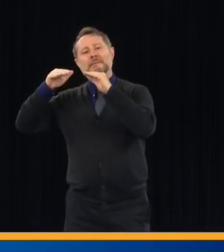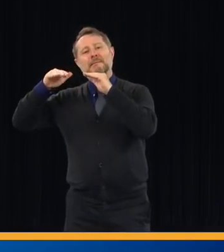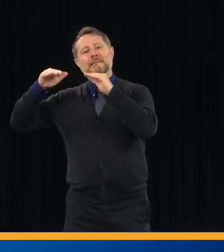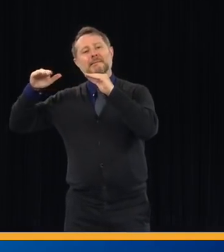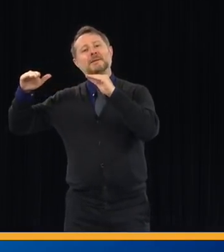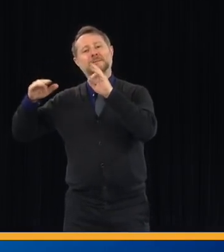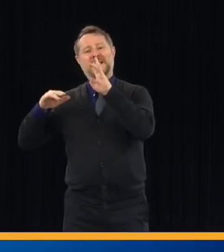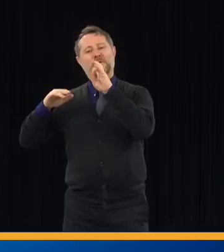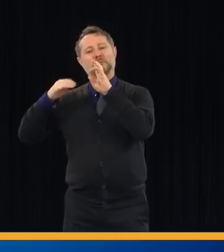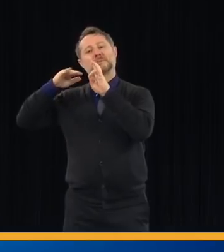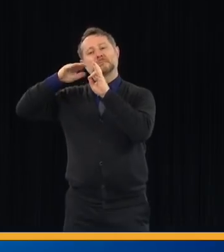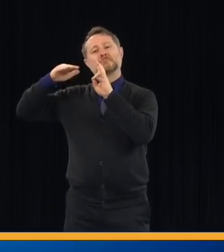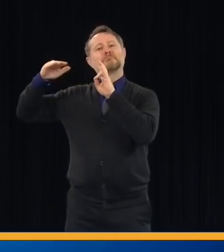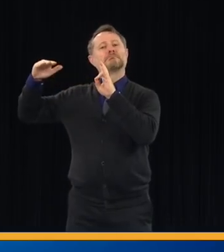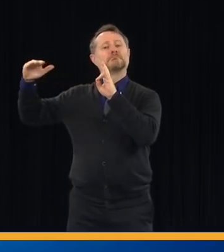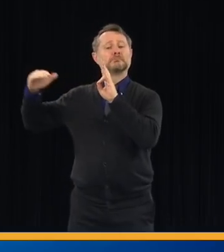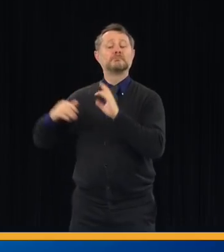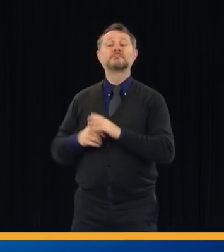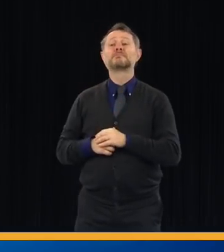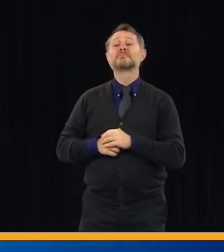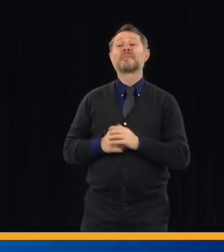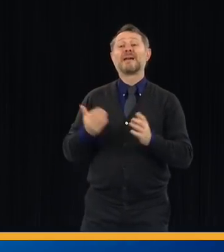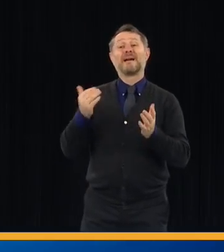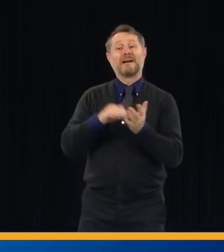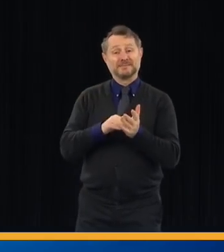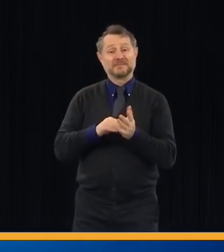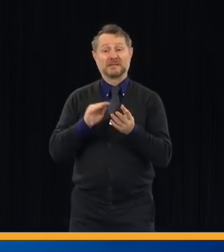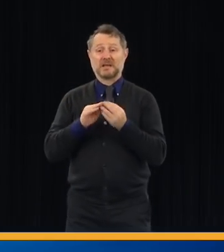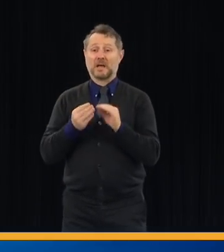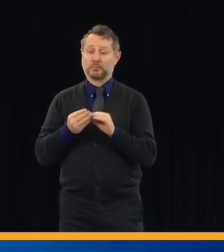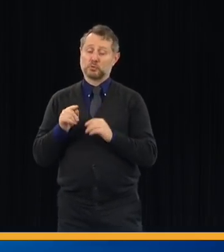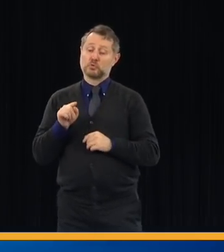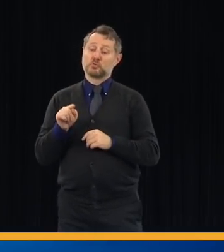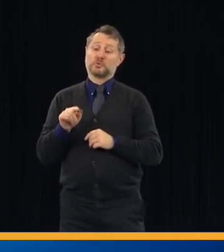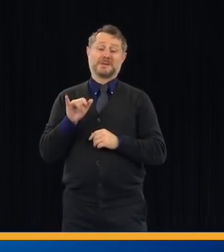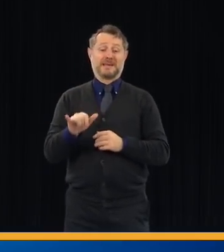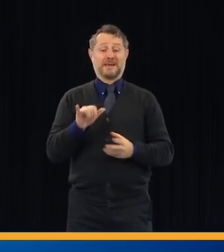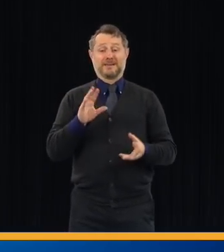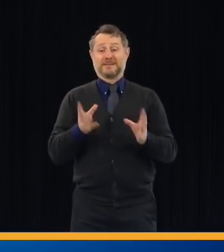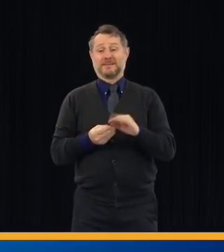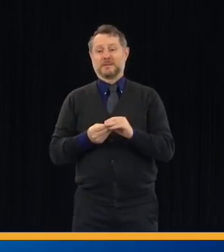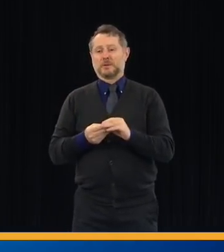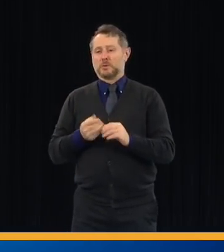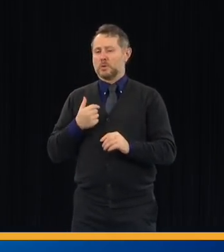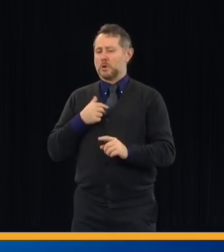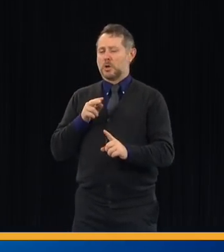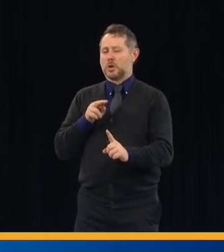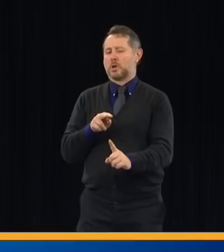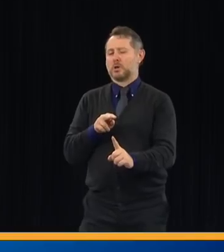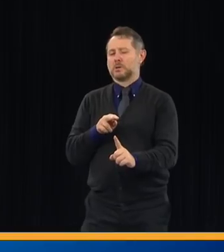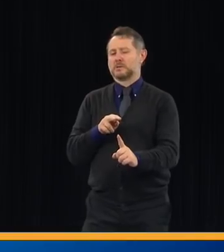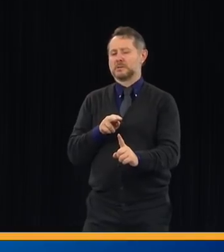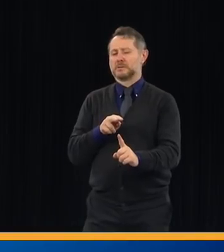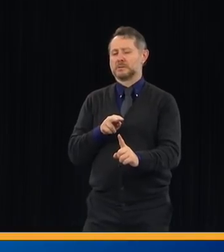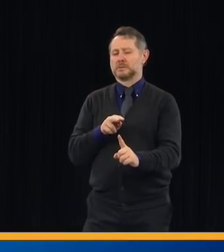Again, that's the one number that I look forward to seeing drop